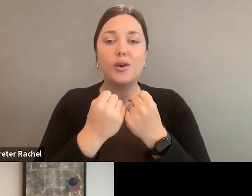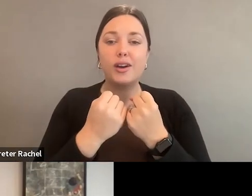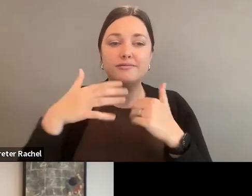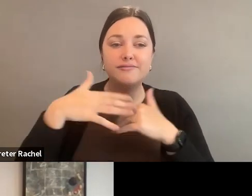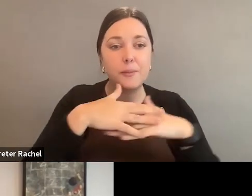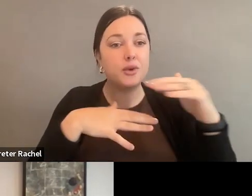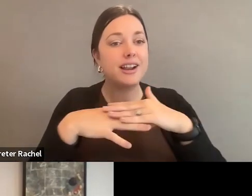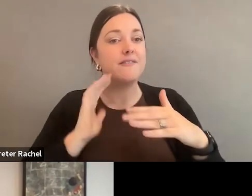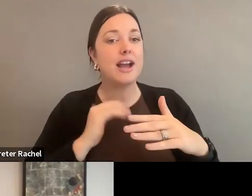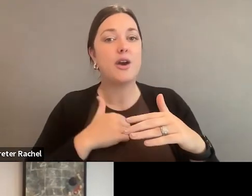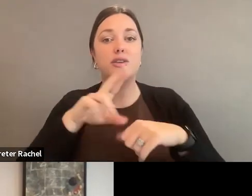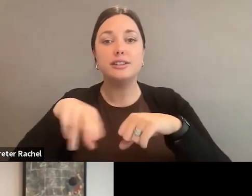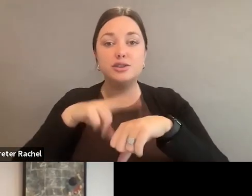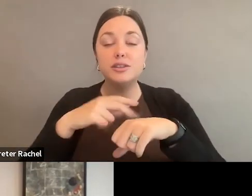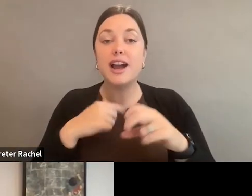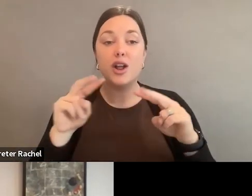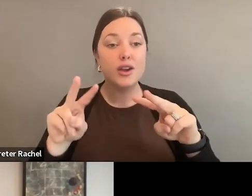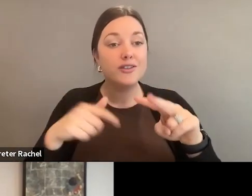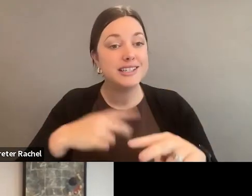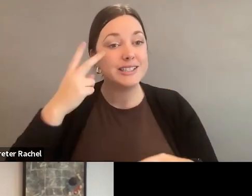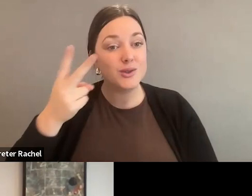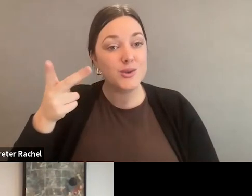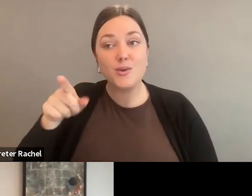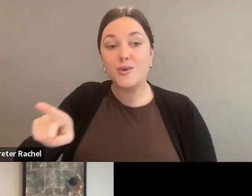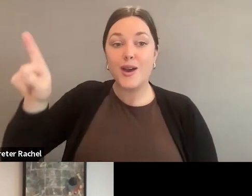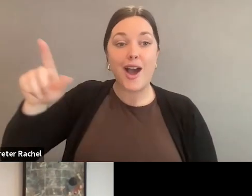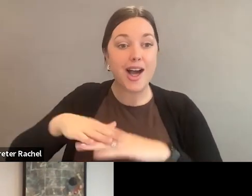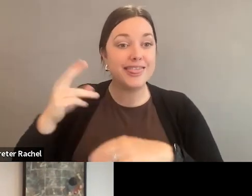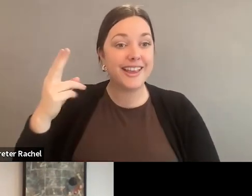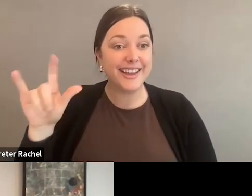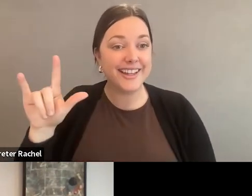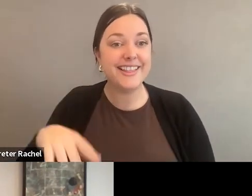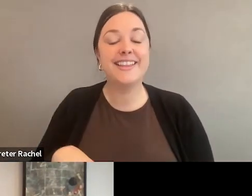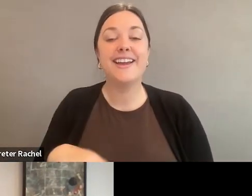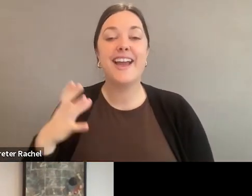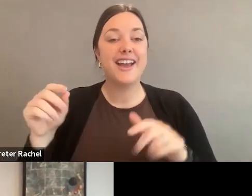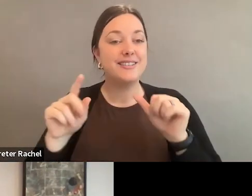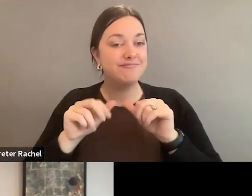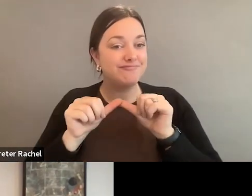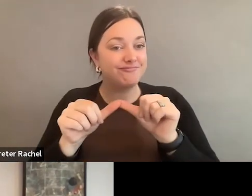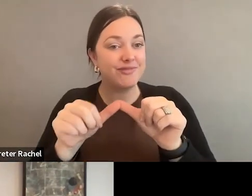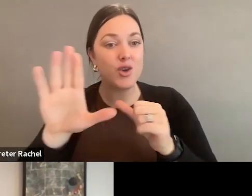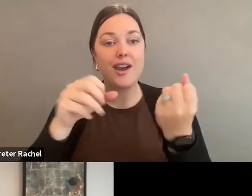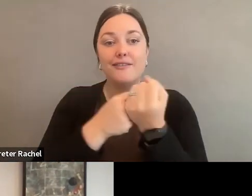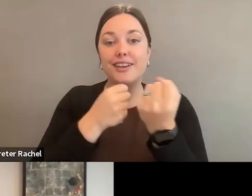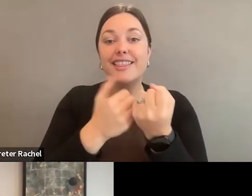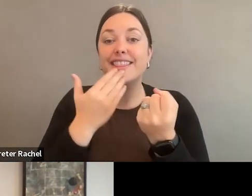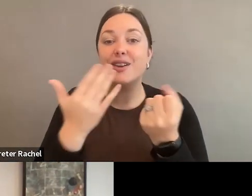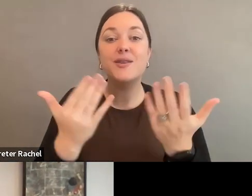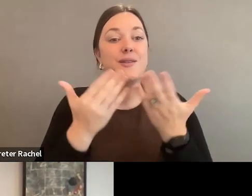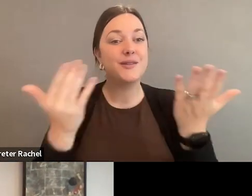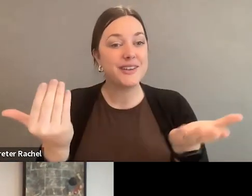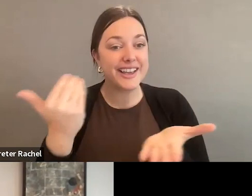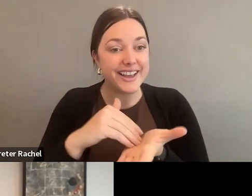I look forward to seeing you when you're up on the hill and going forward with your advocacy. So thank you again, everybody.